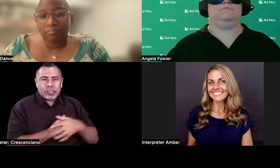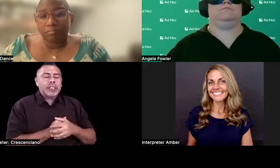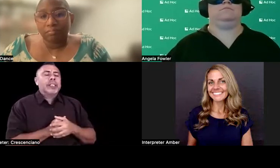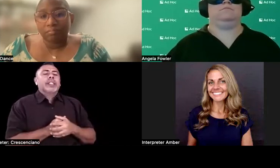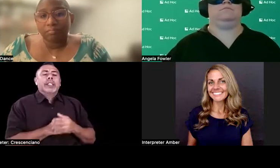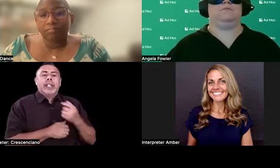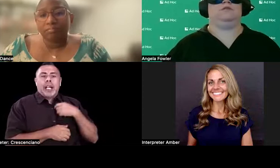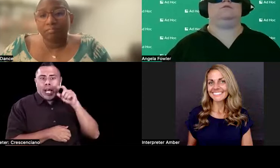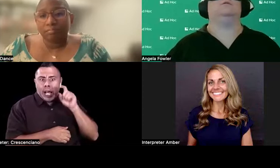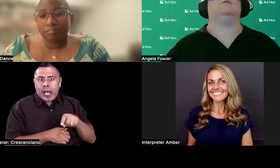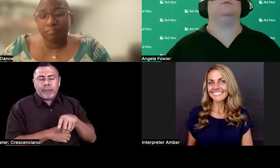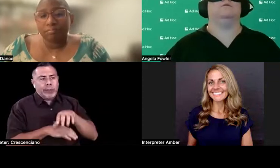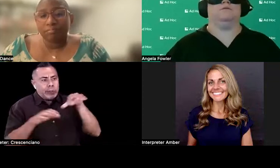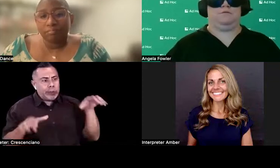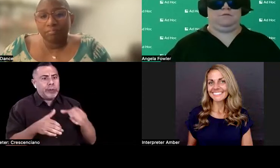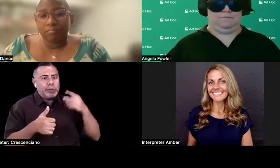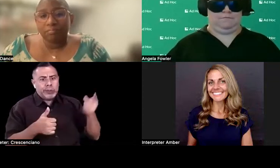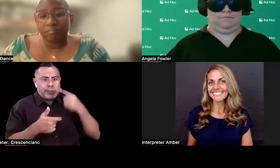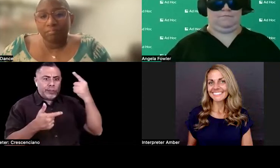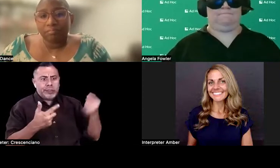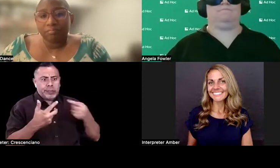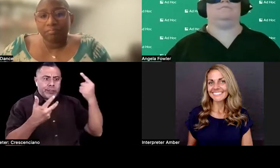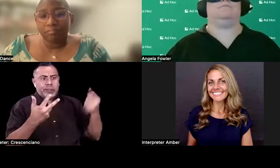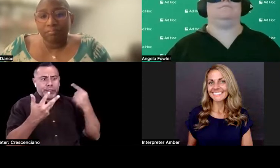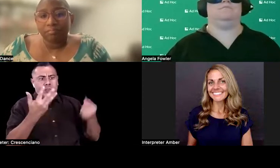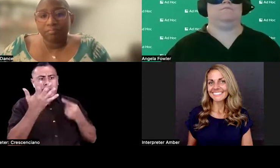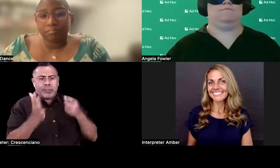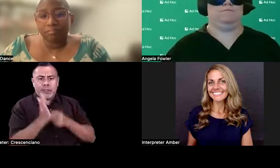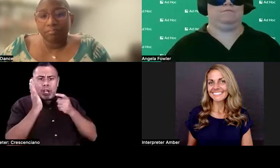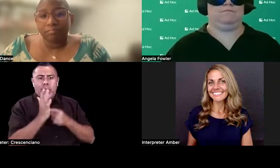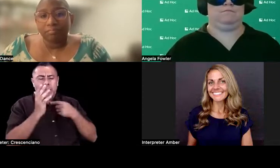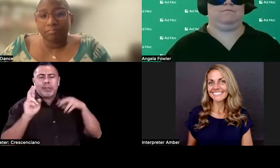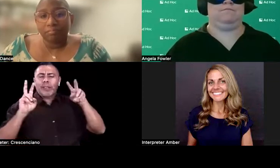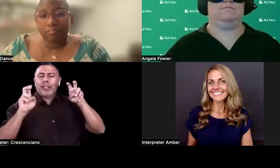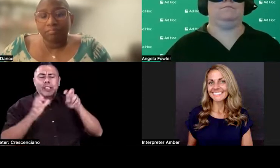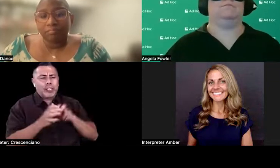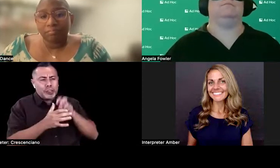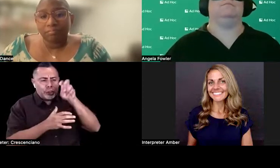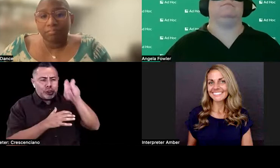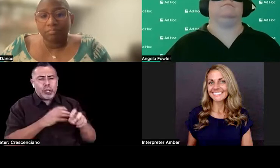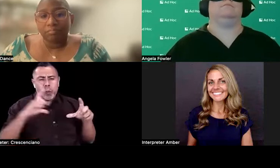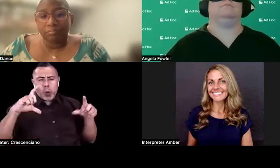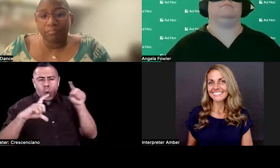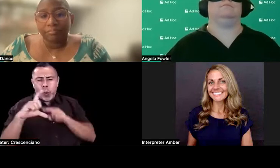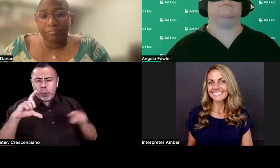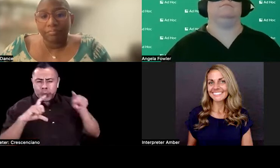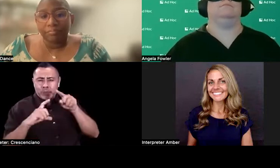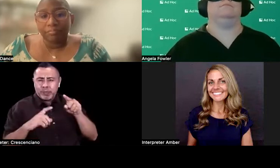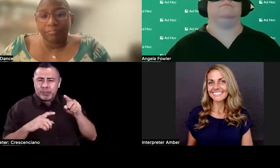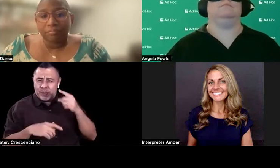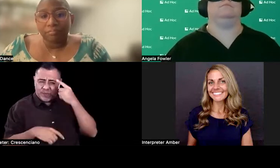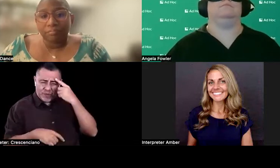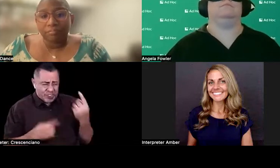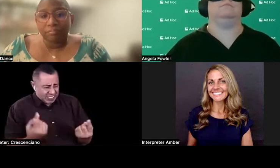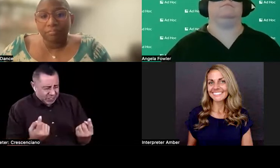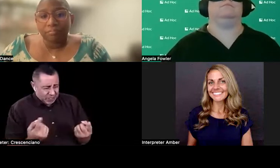to jump through to do something that at the time, you know, was so basic. And I just